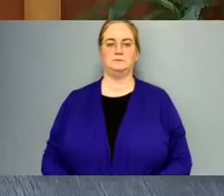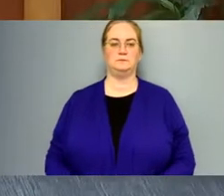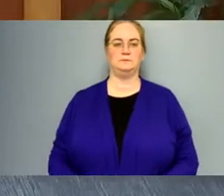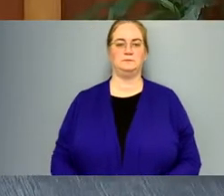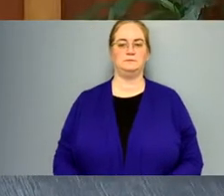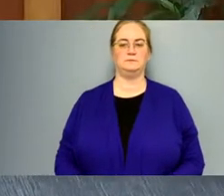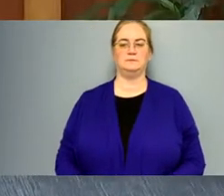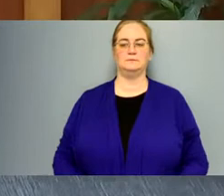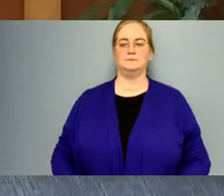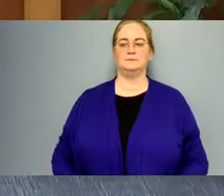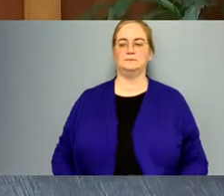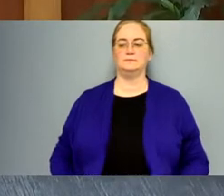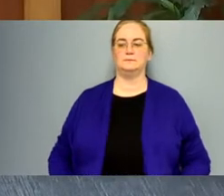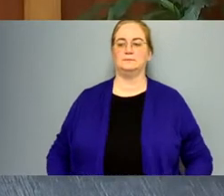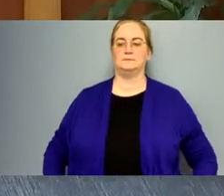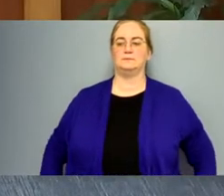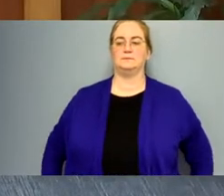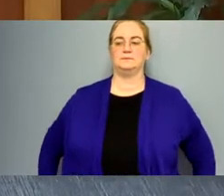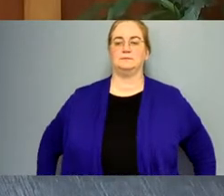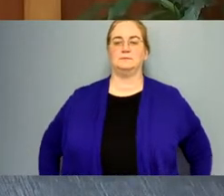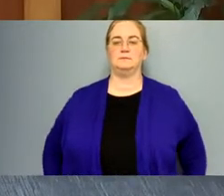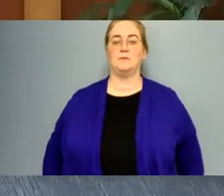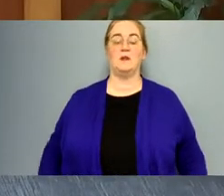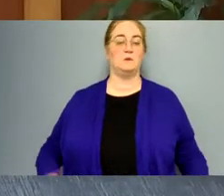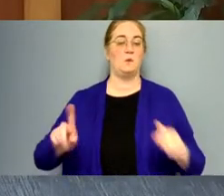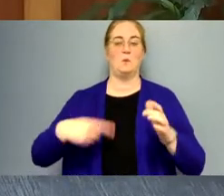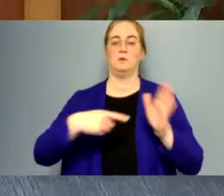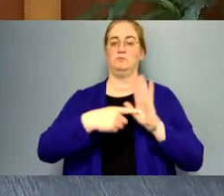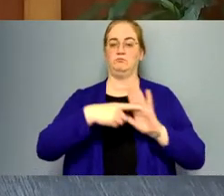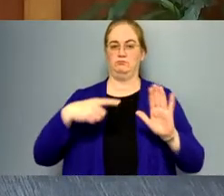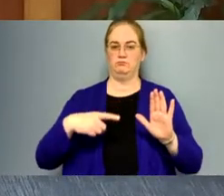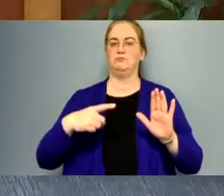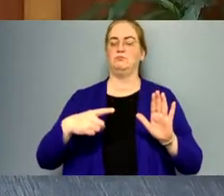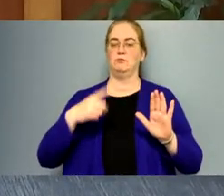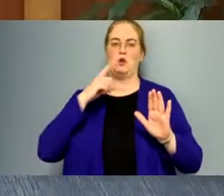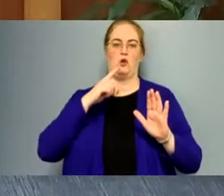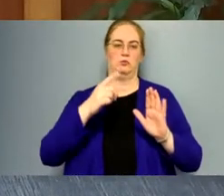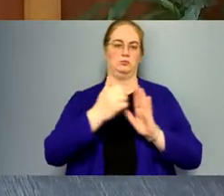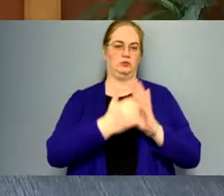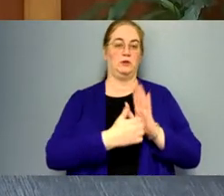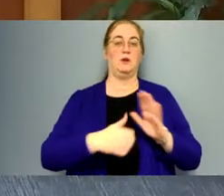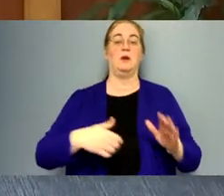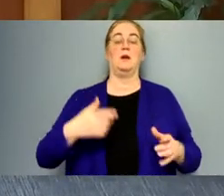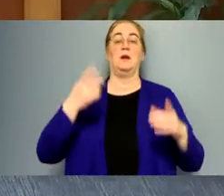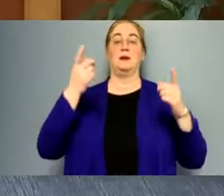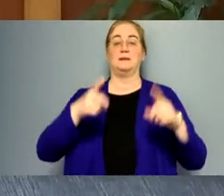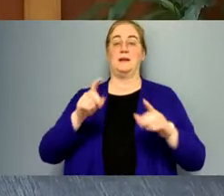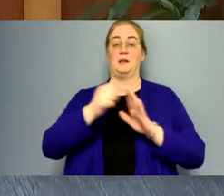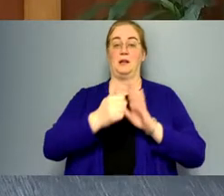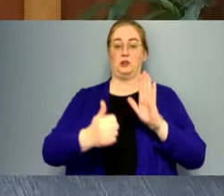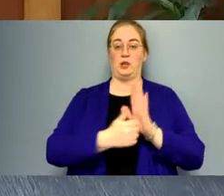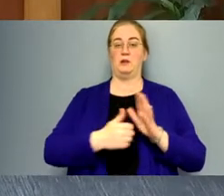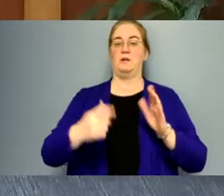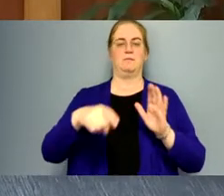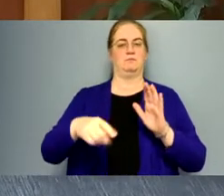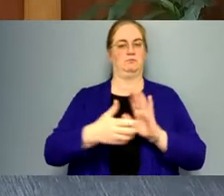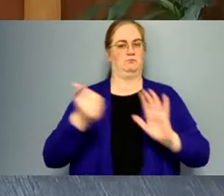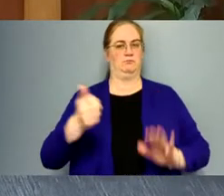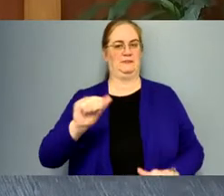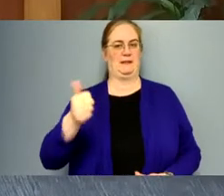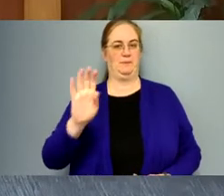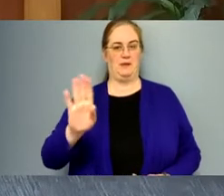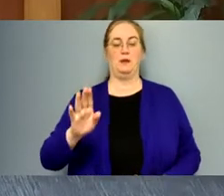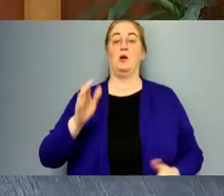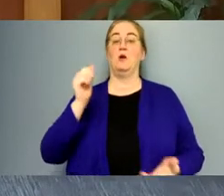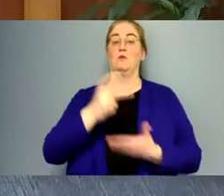Okay. Uh, that was my public comment on agenda items. Uh, so the consent agenda, again, minus 10b, uh, be approval of the minutes from